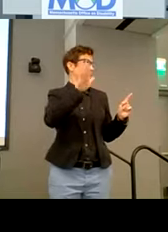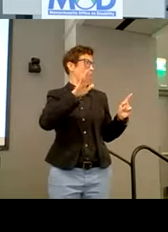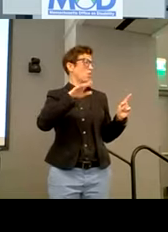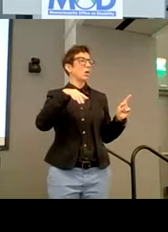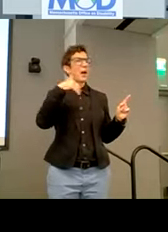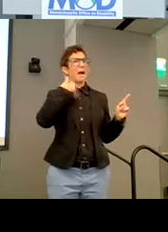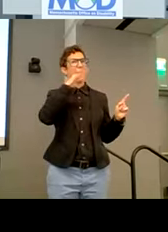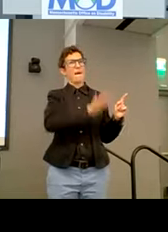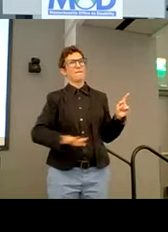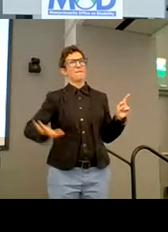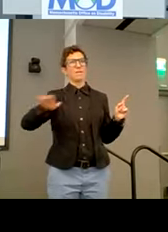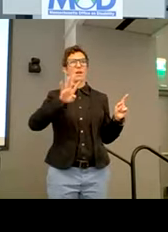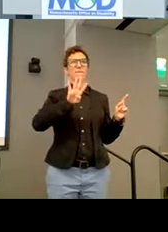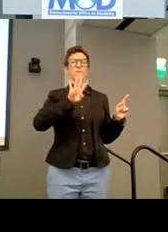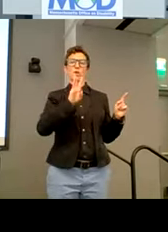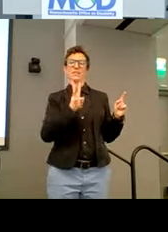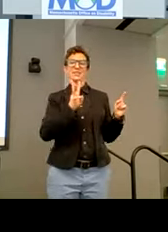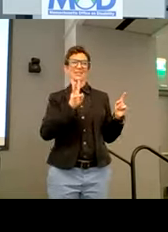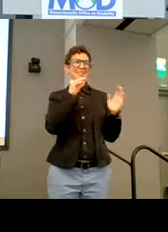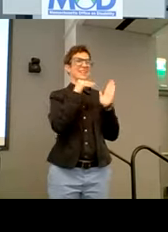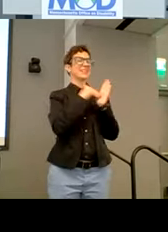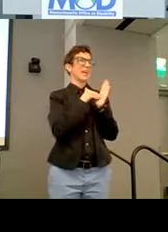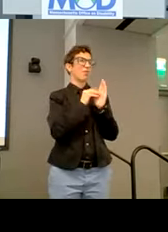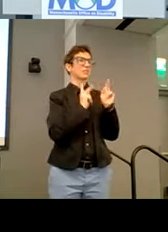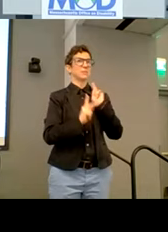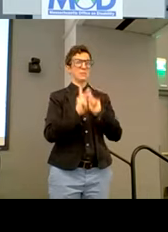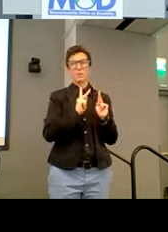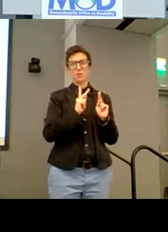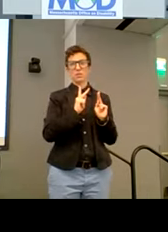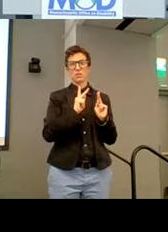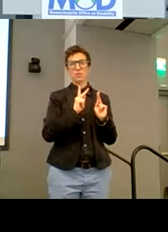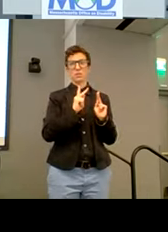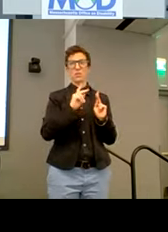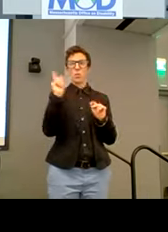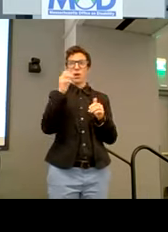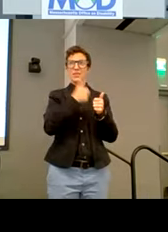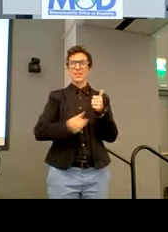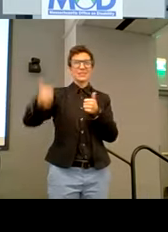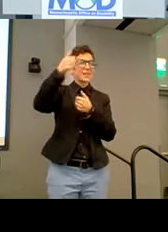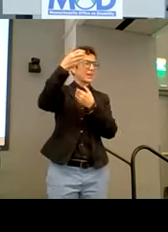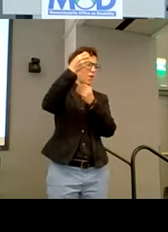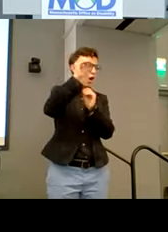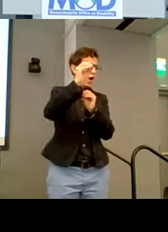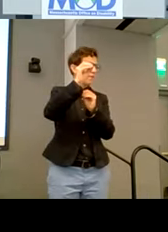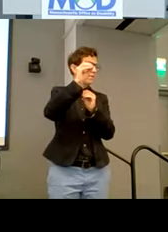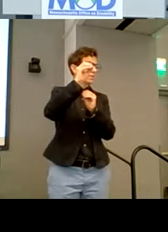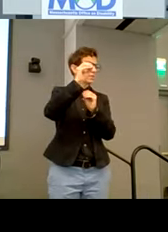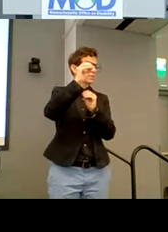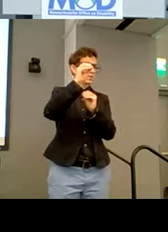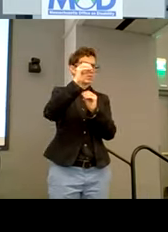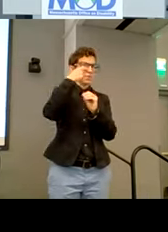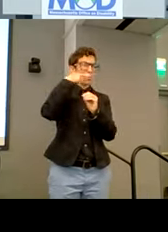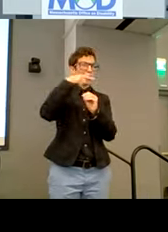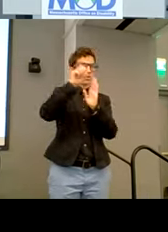approximately 46,000 people, I think in the executive office of the state of